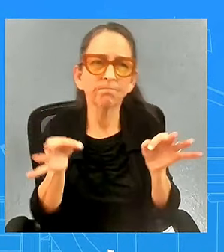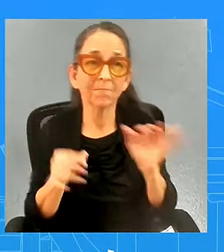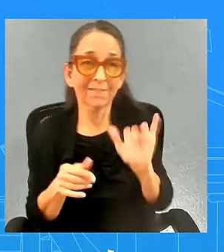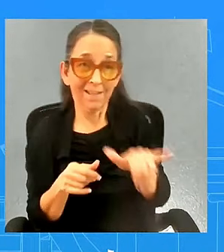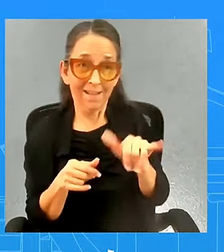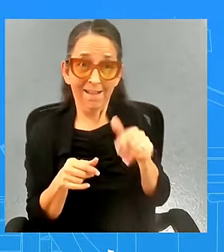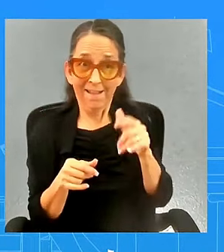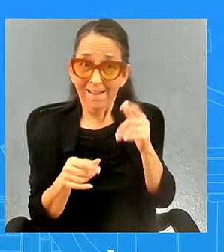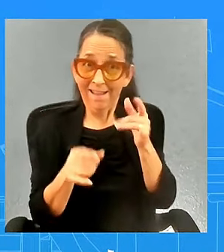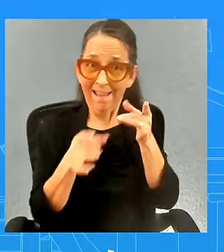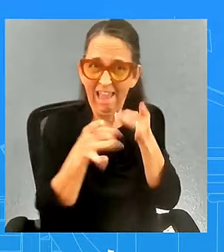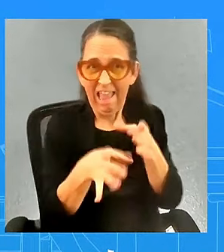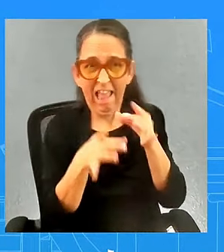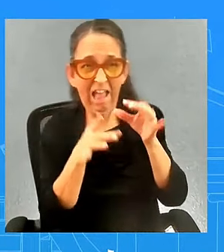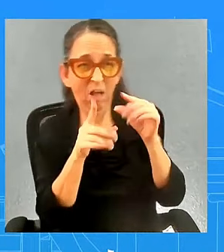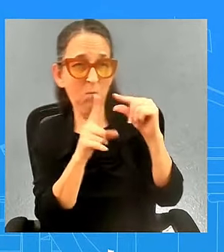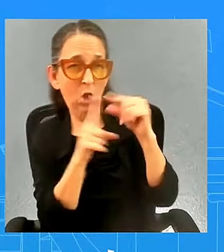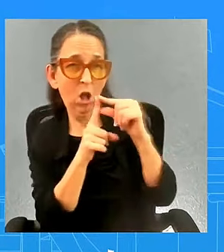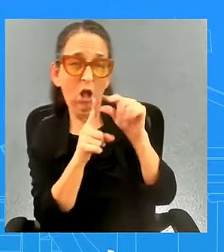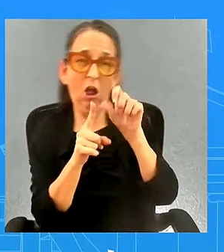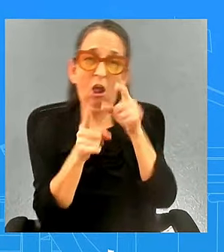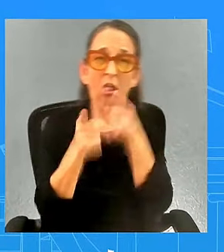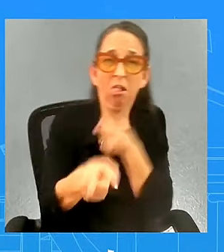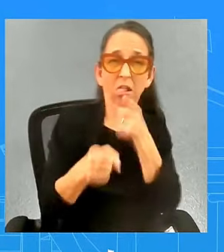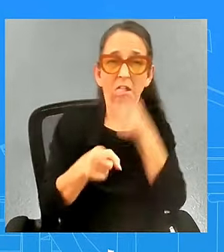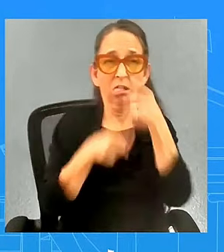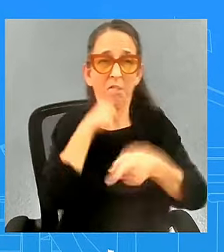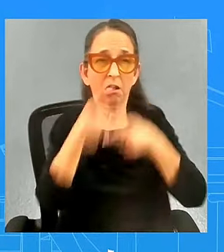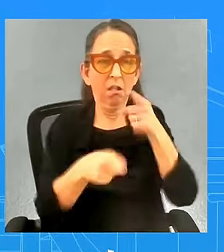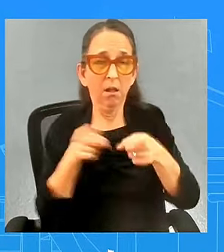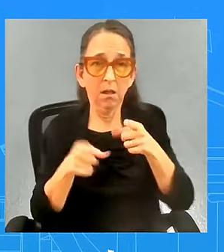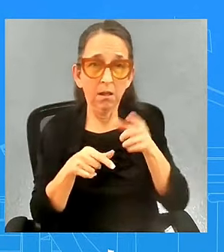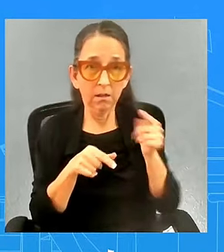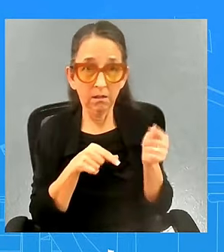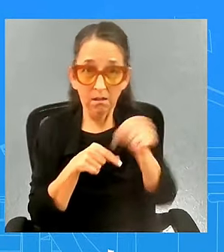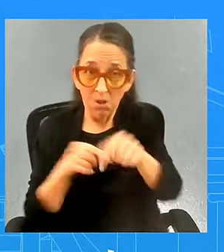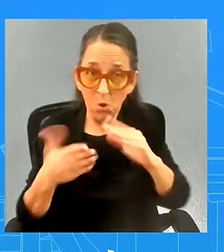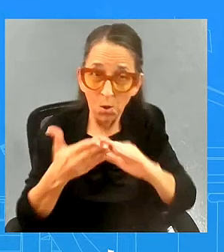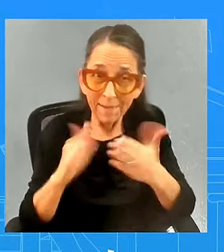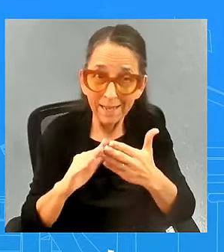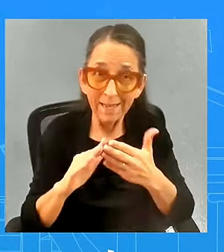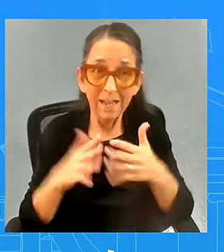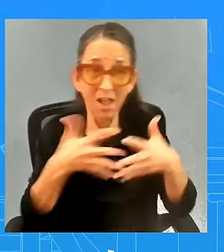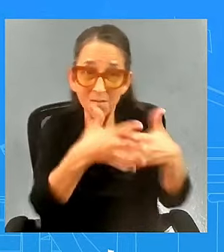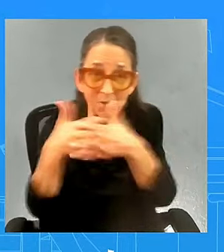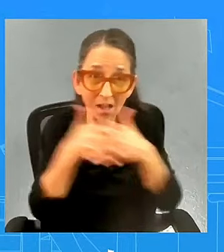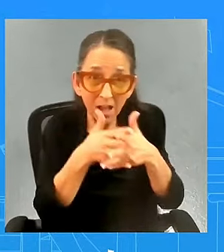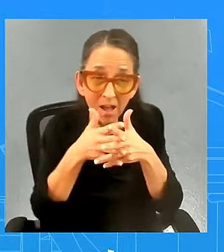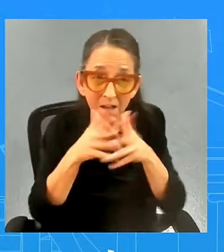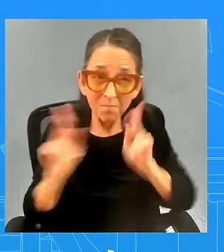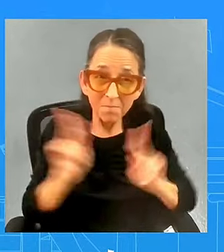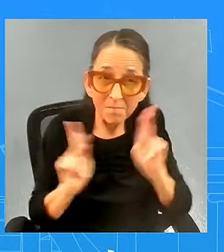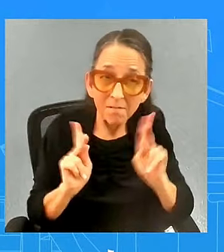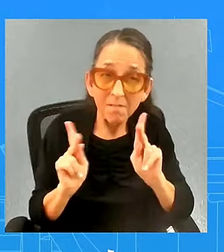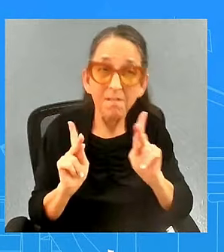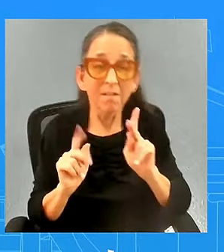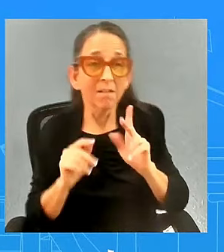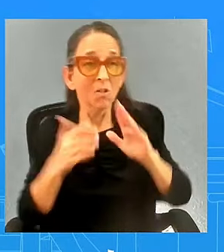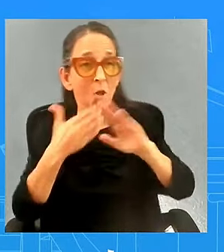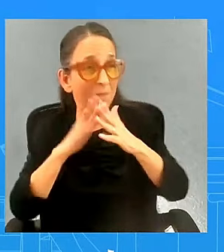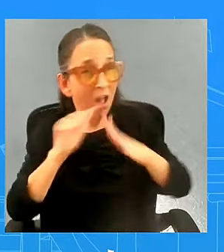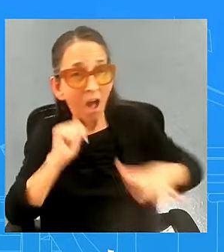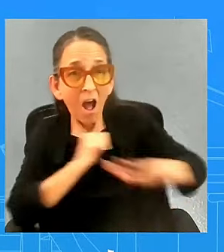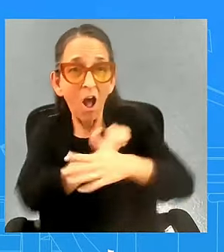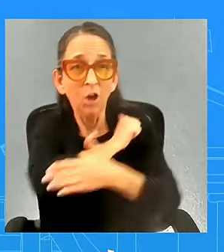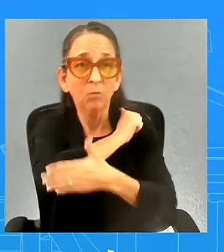being said about communities americans communities across this country he's going to speak out about it it's not the first